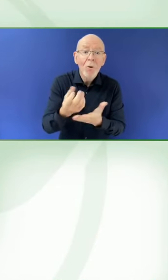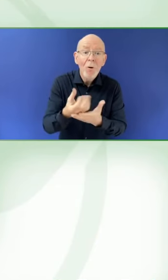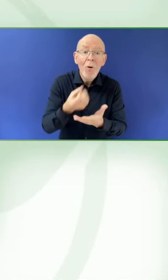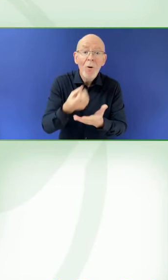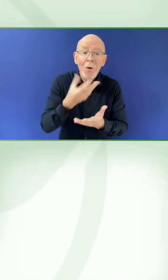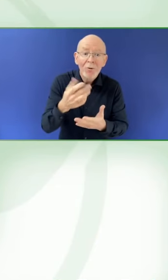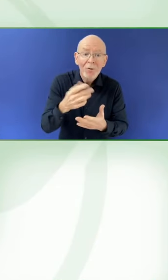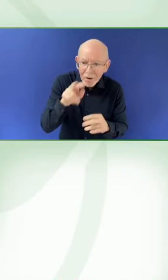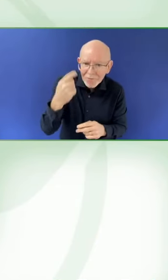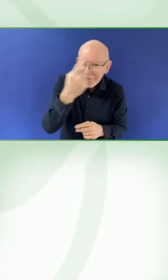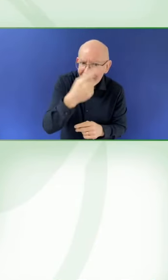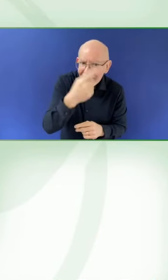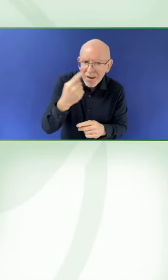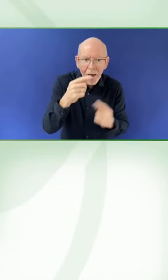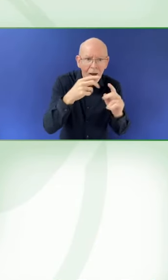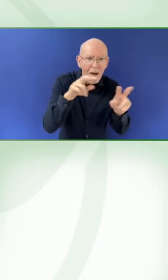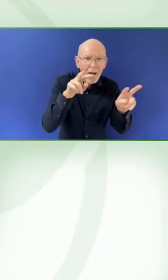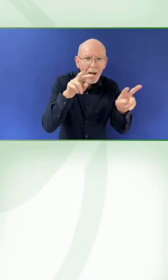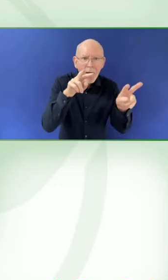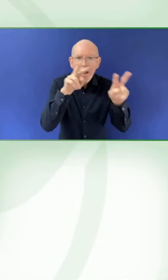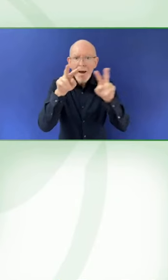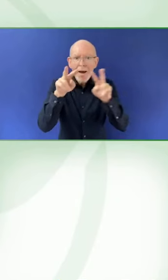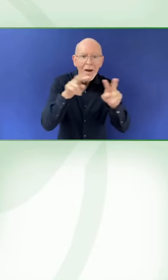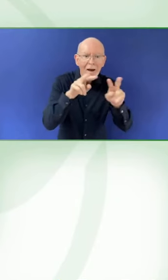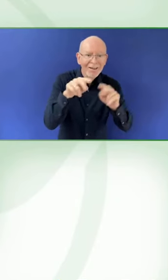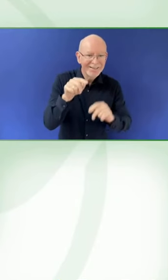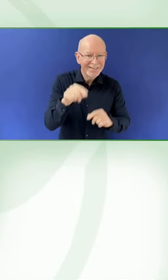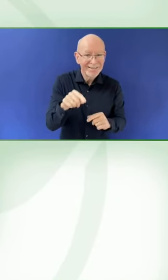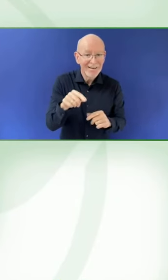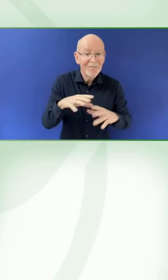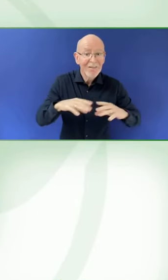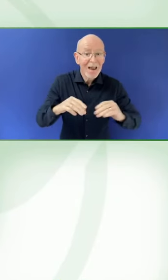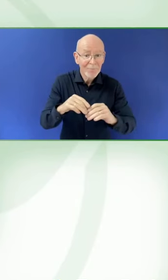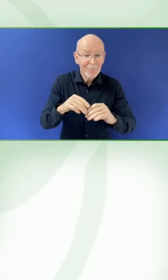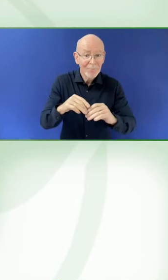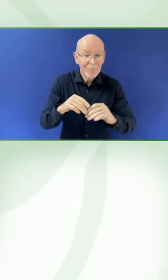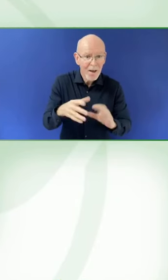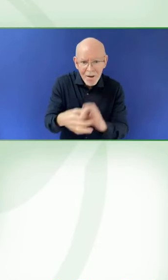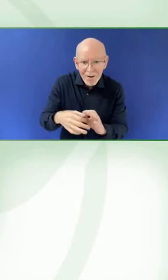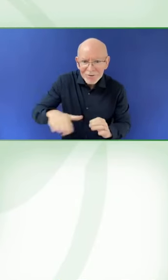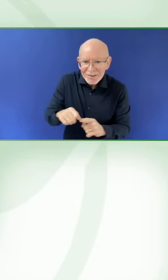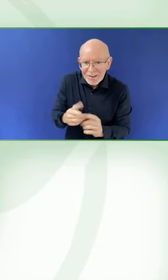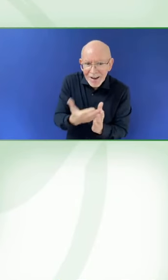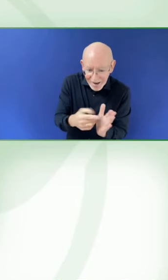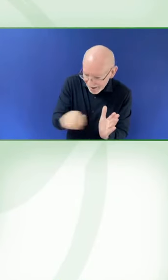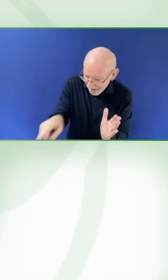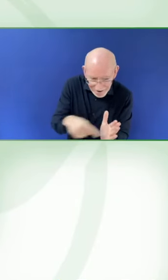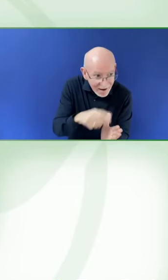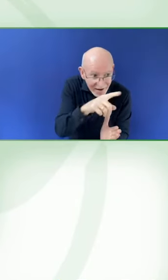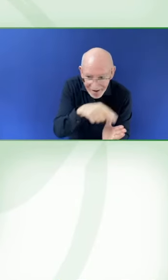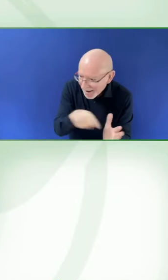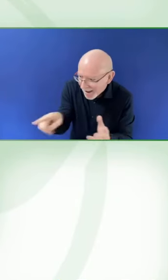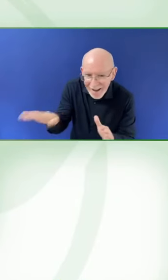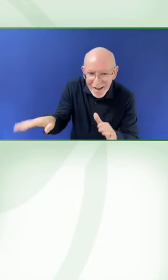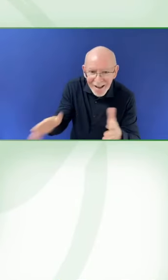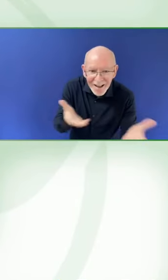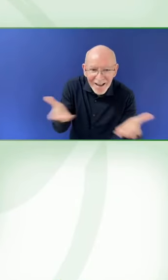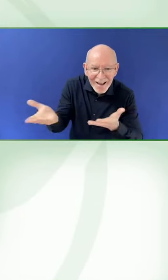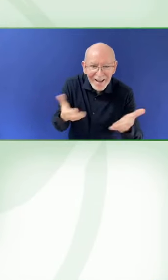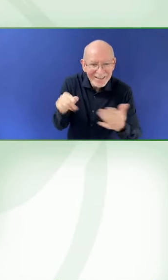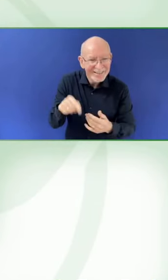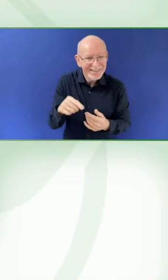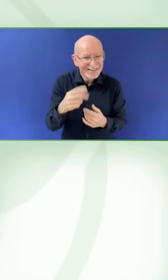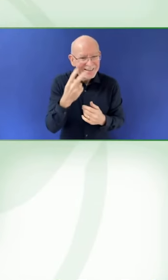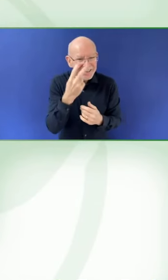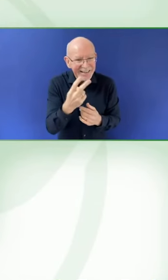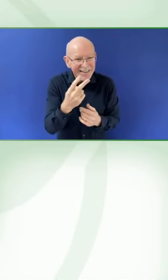love as it is about anything else. And so please, when you listen to these speakers today, have a think about what